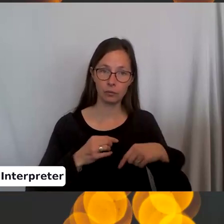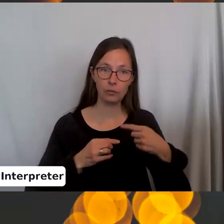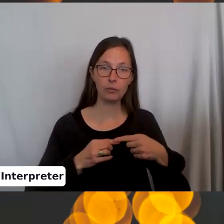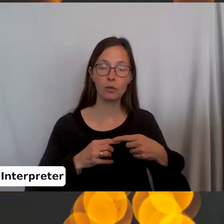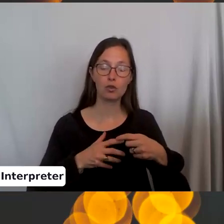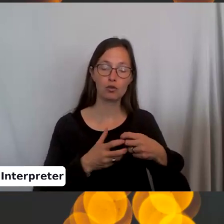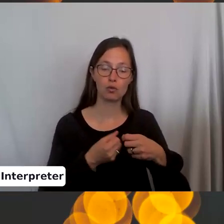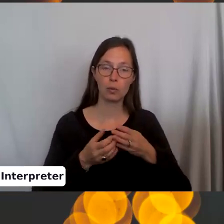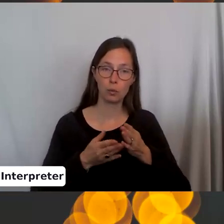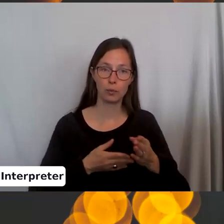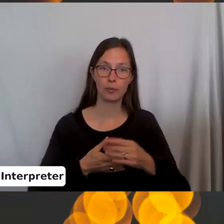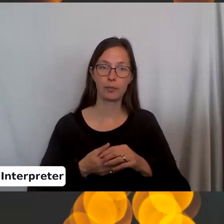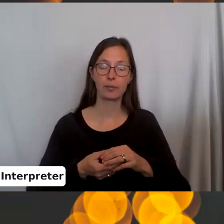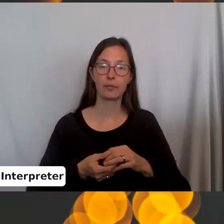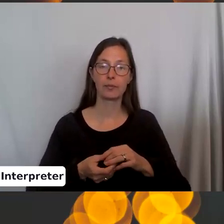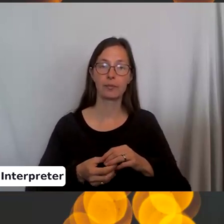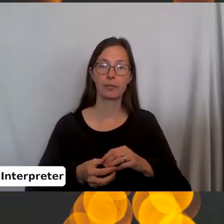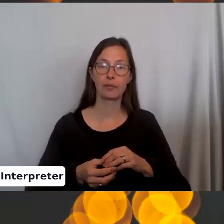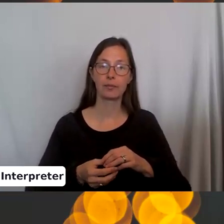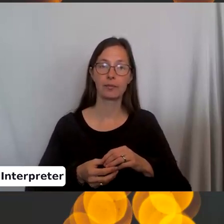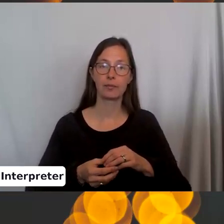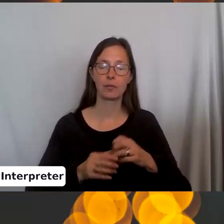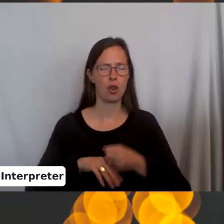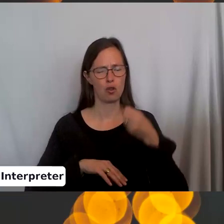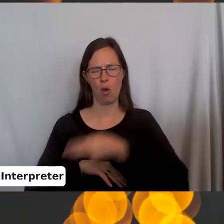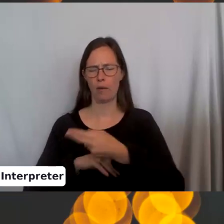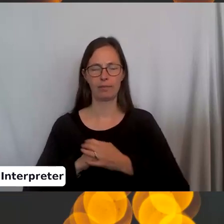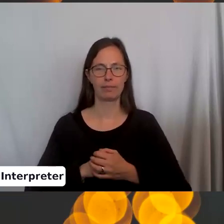through. Right off the cliff.